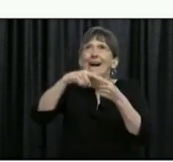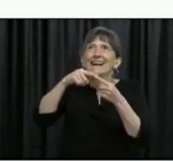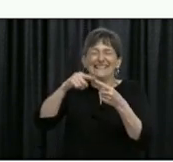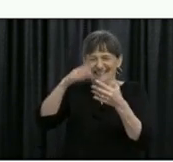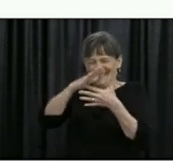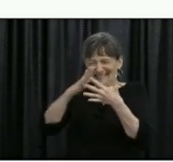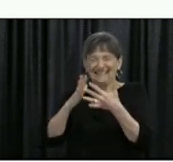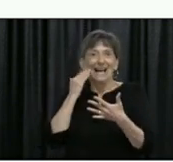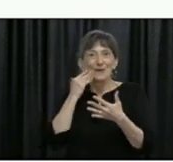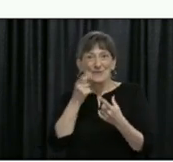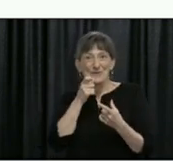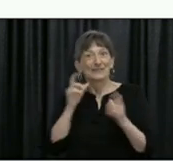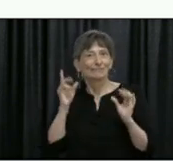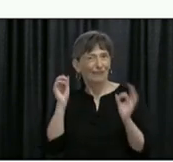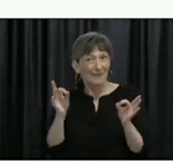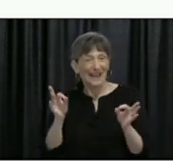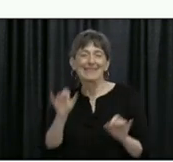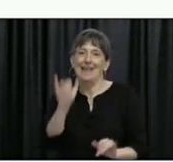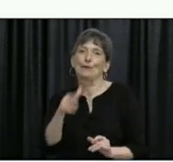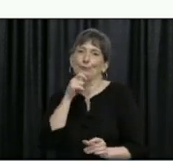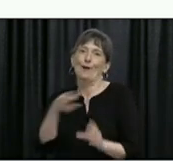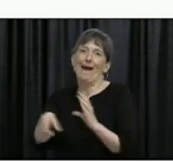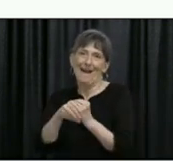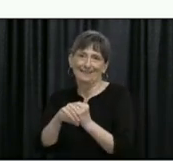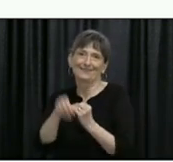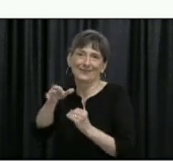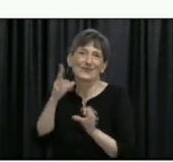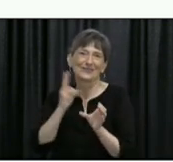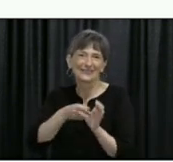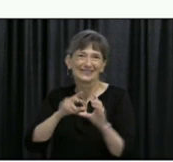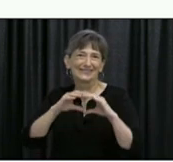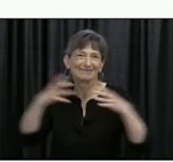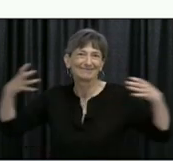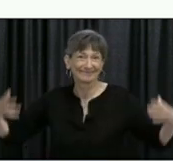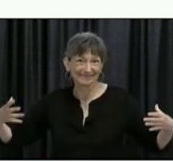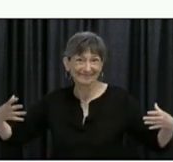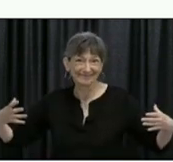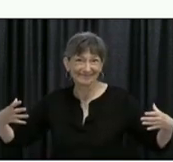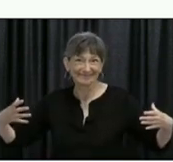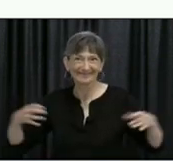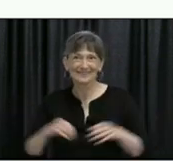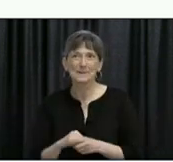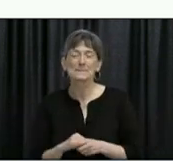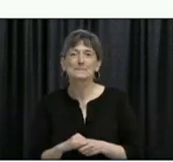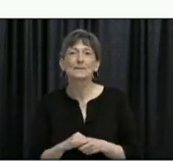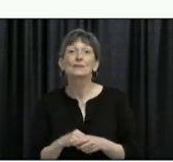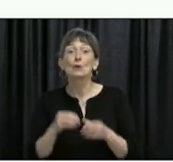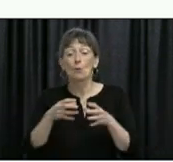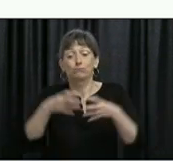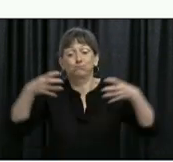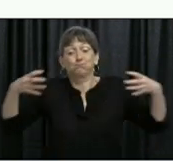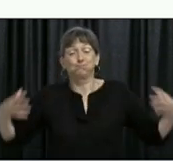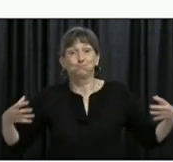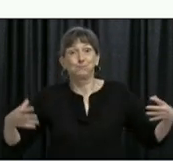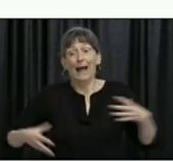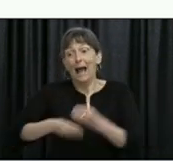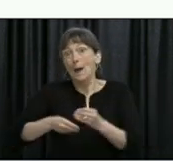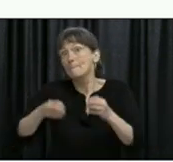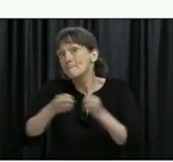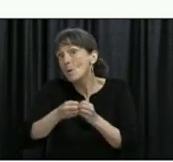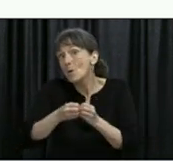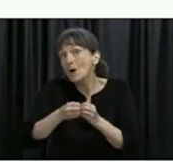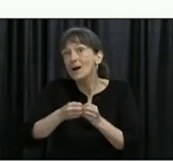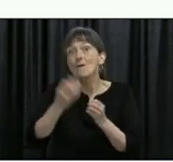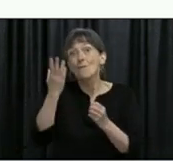dearly missed and have not been able to see. So, what we're hoping and what our goal is of this extended bubble is to allow more social